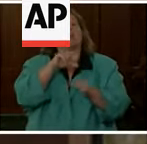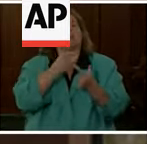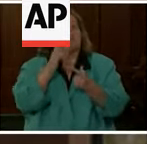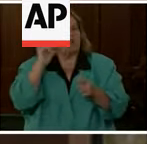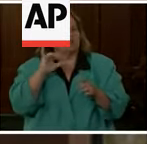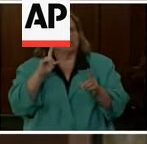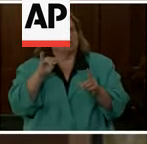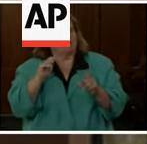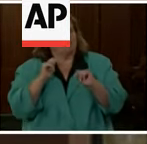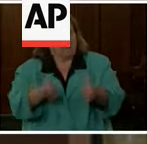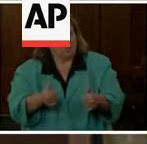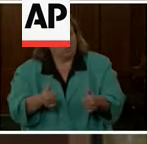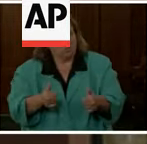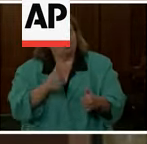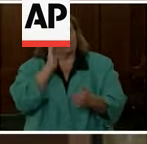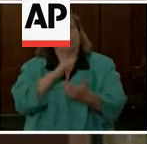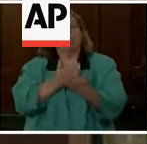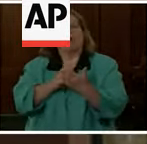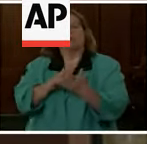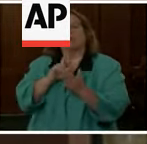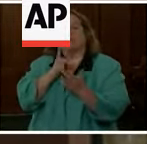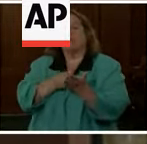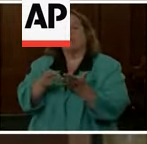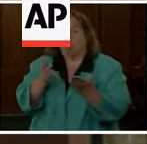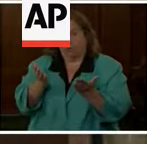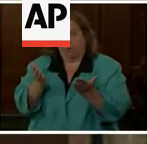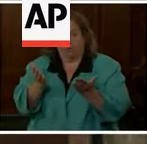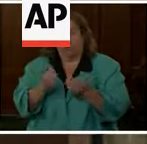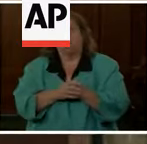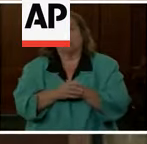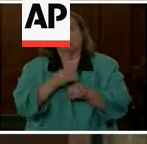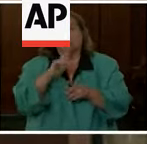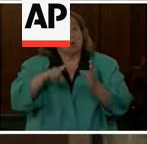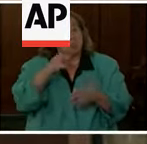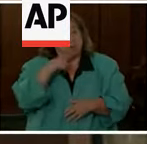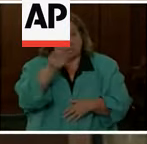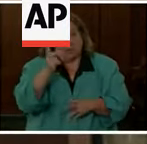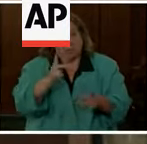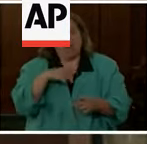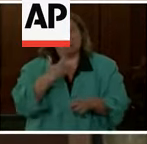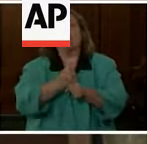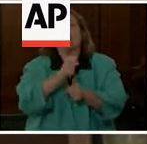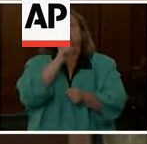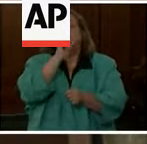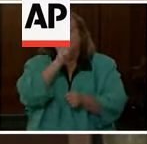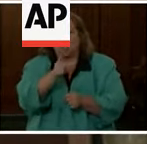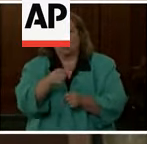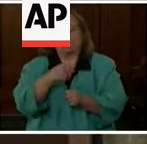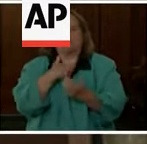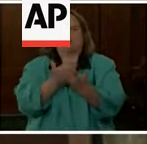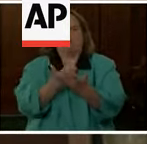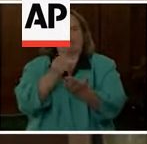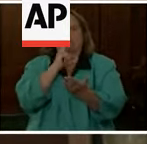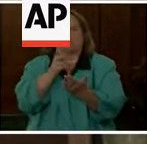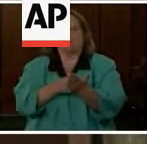Uh, and we'll we'll get to the truth. But what I can tell people is I'm gonna make sure that we get to the truth. And I